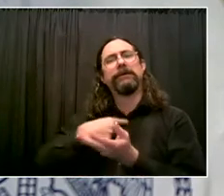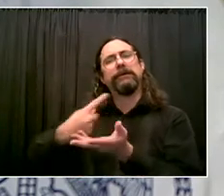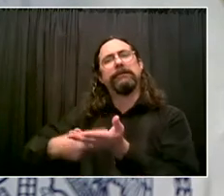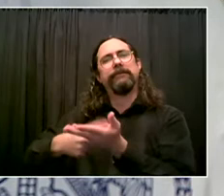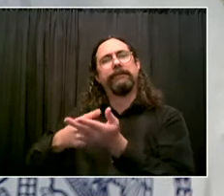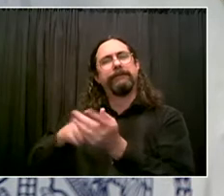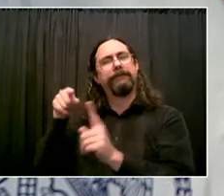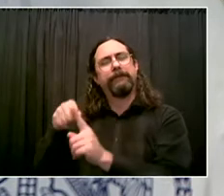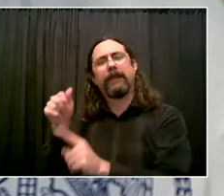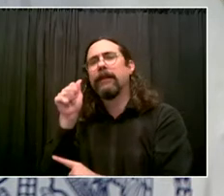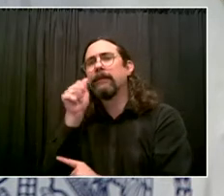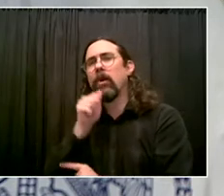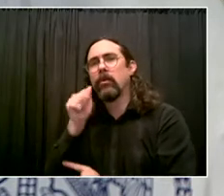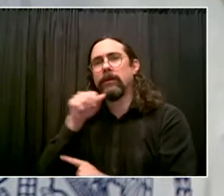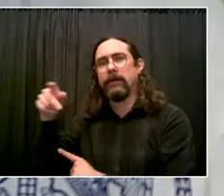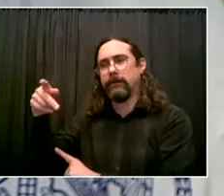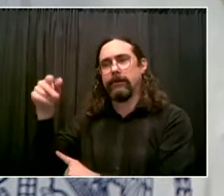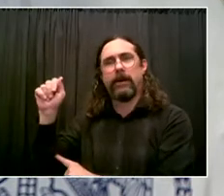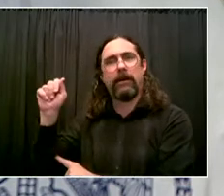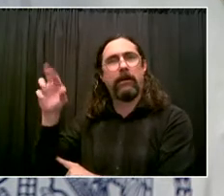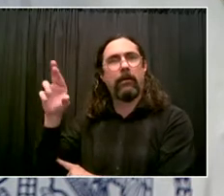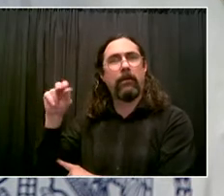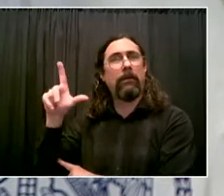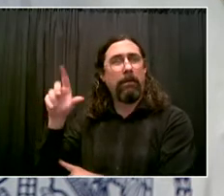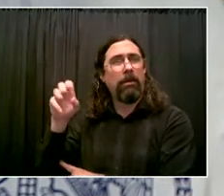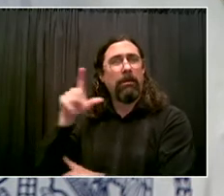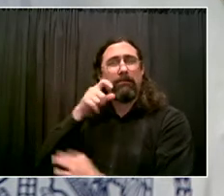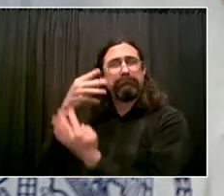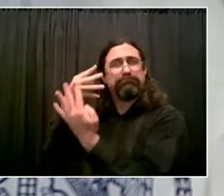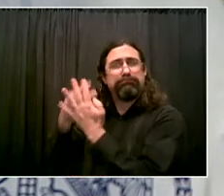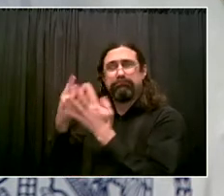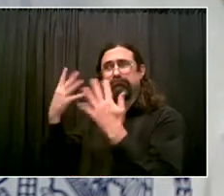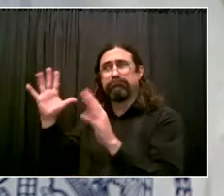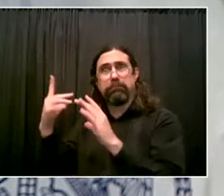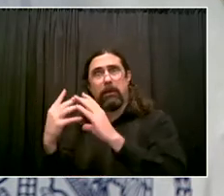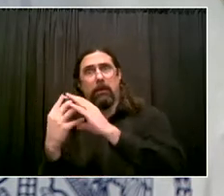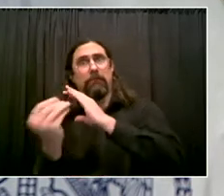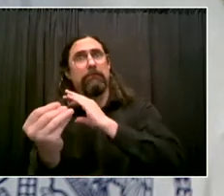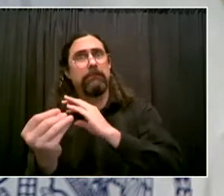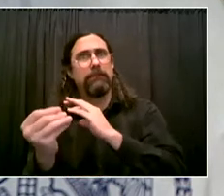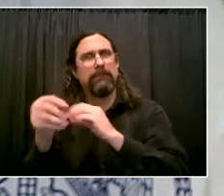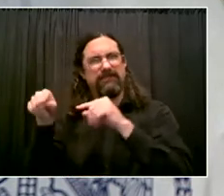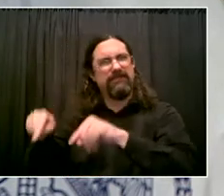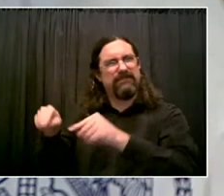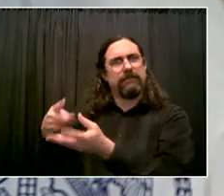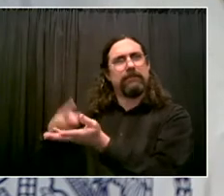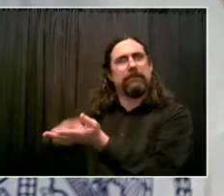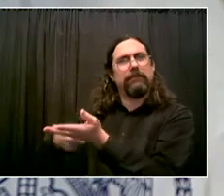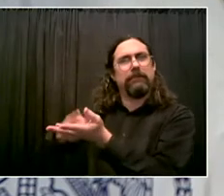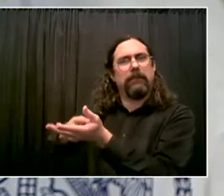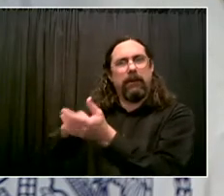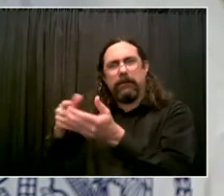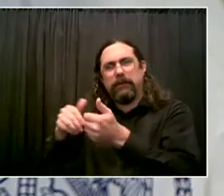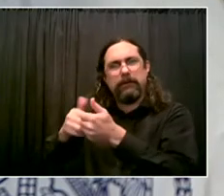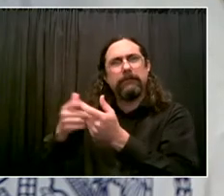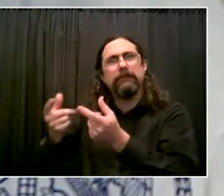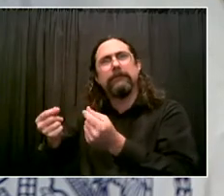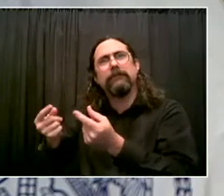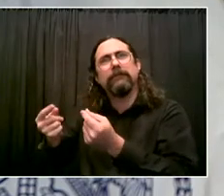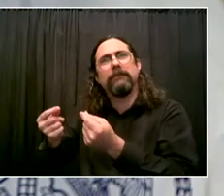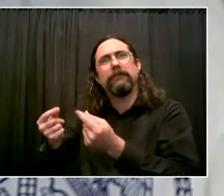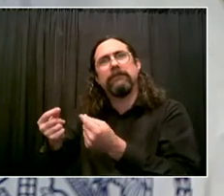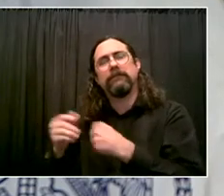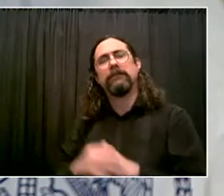help we can get. Some good news today on this front. Assemblymember Maritza Davila has introduced a new bill that will